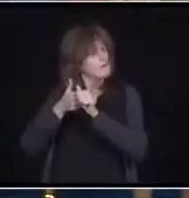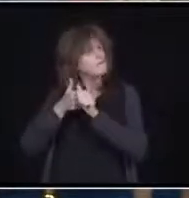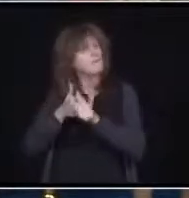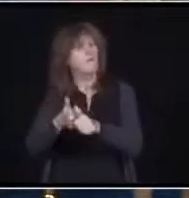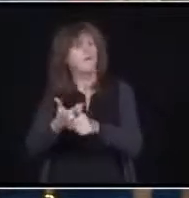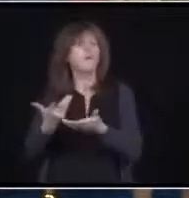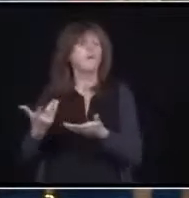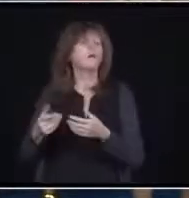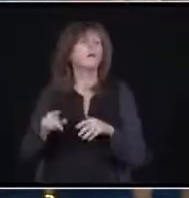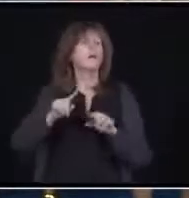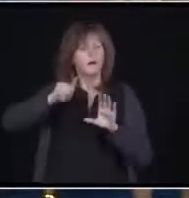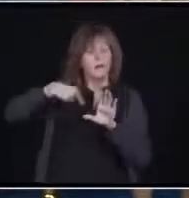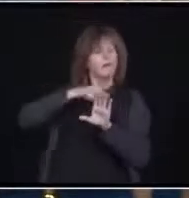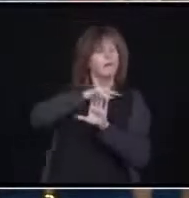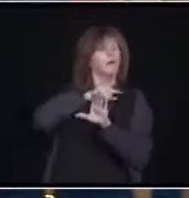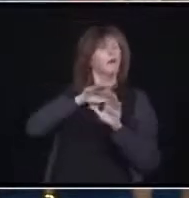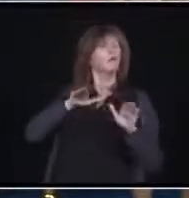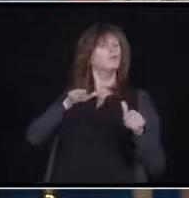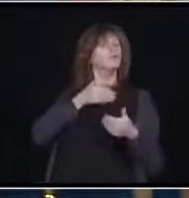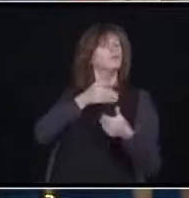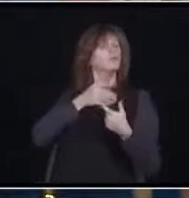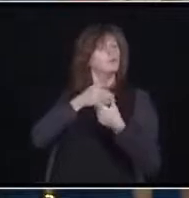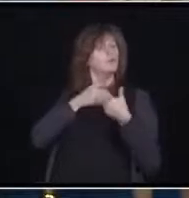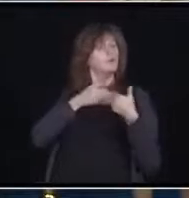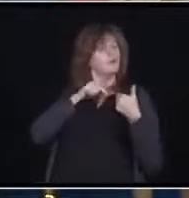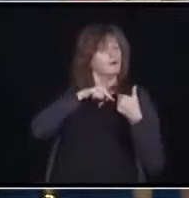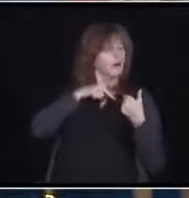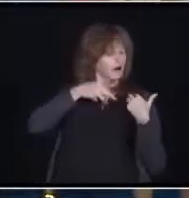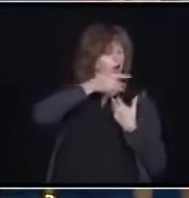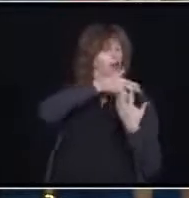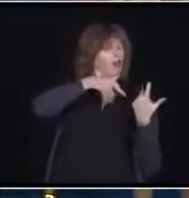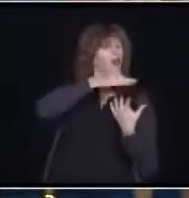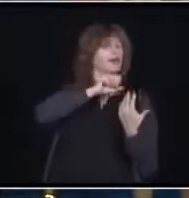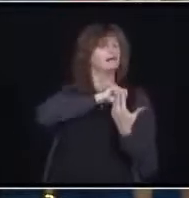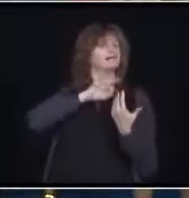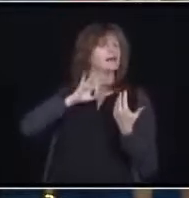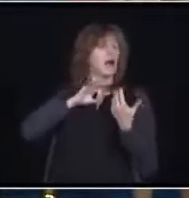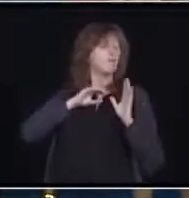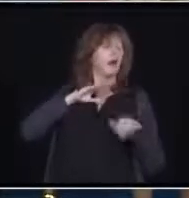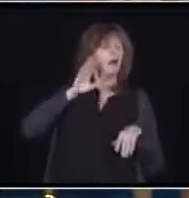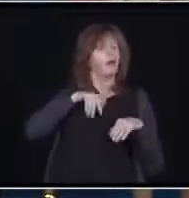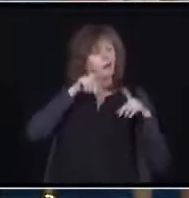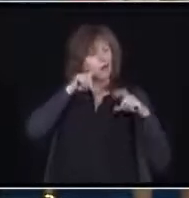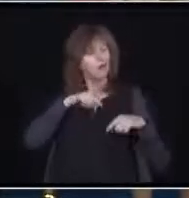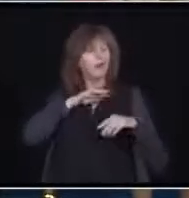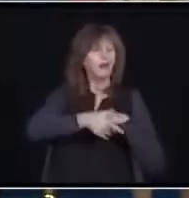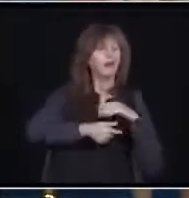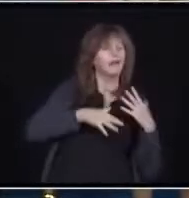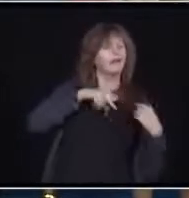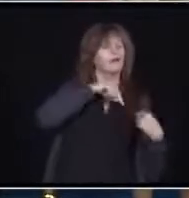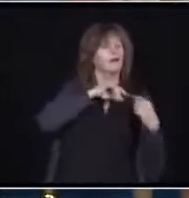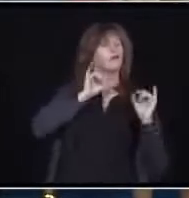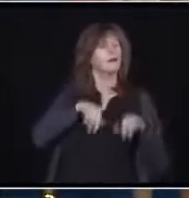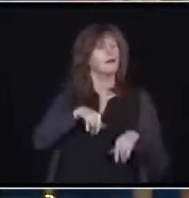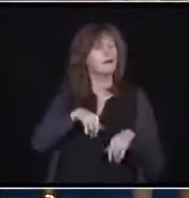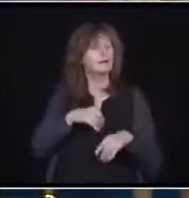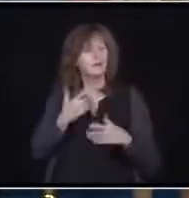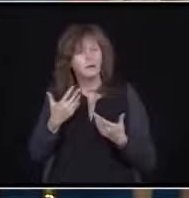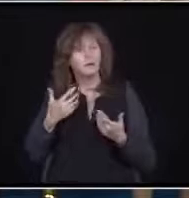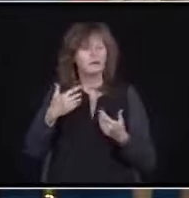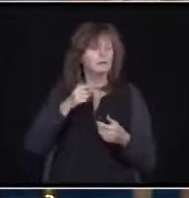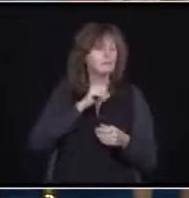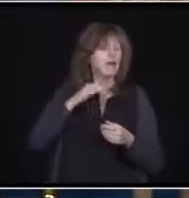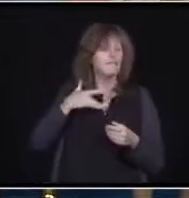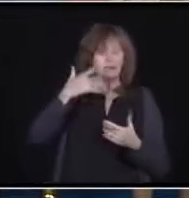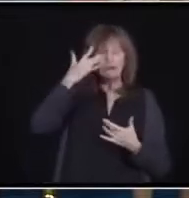And we find there's even some staff are going from one site to another. We've heard some rumours that some staff are allowed to work even when they're feeling ill. Or when